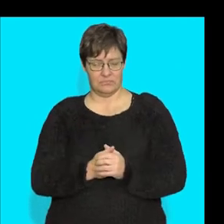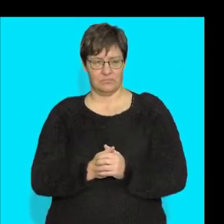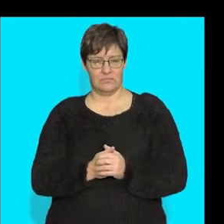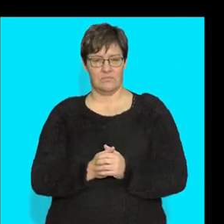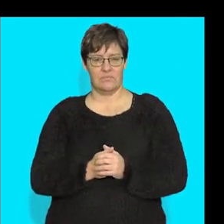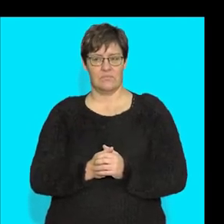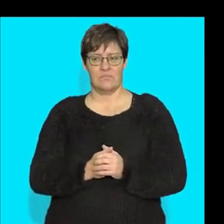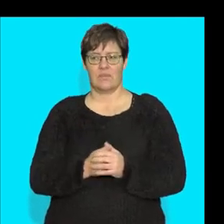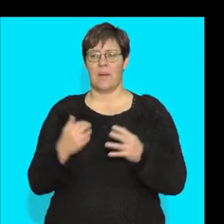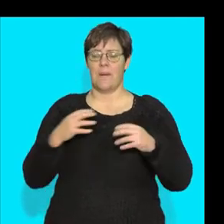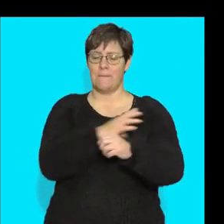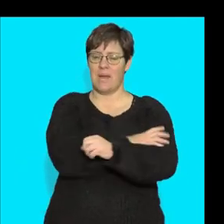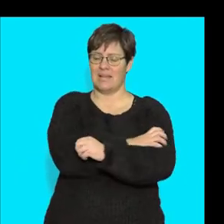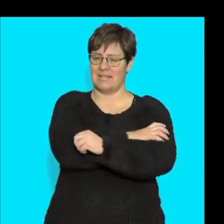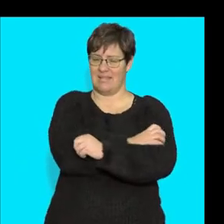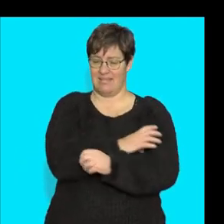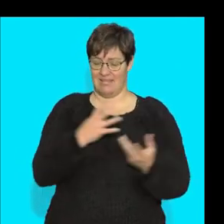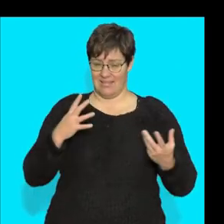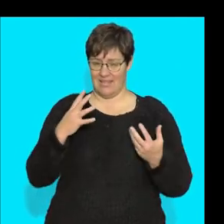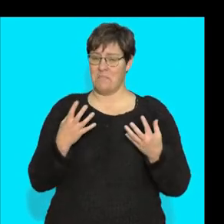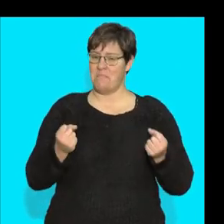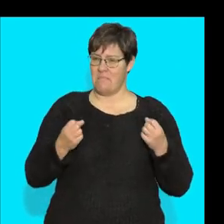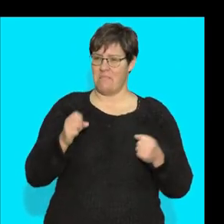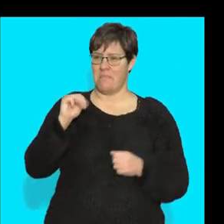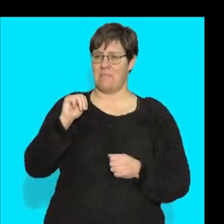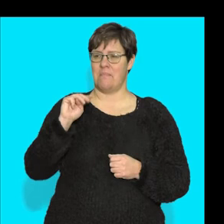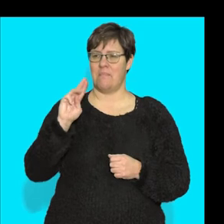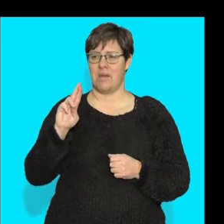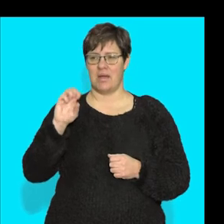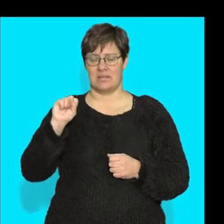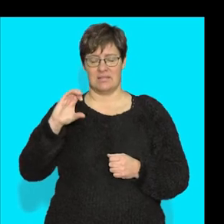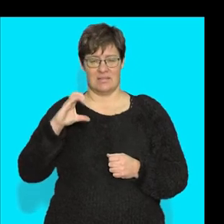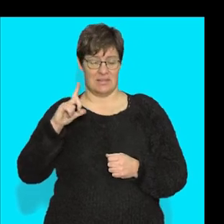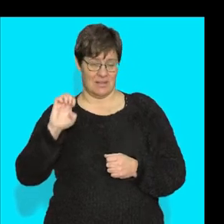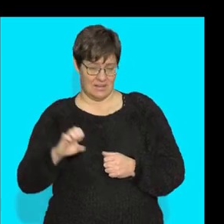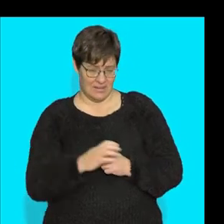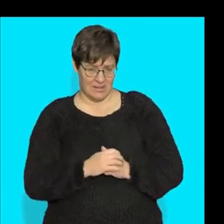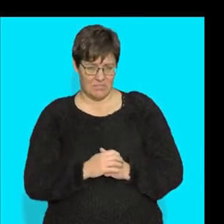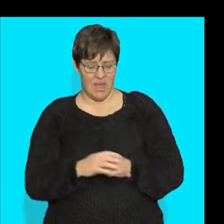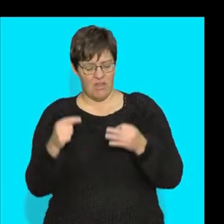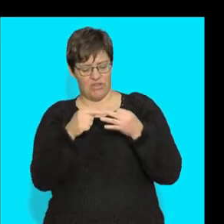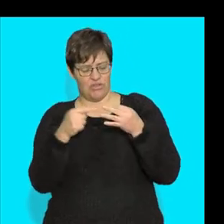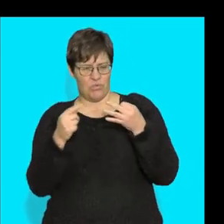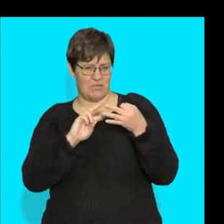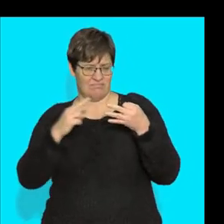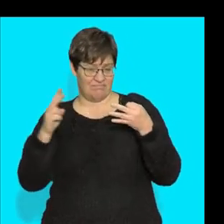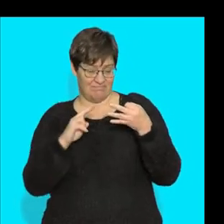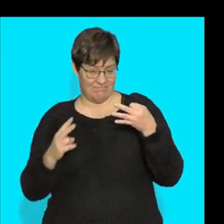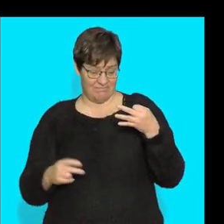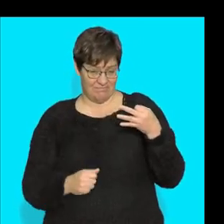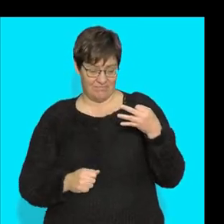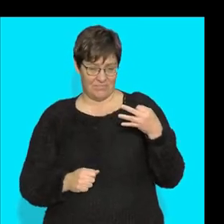to look at is muscle tissue. And we get three kinds of muscle tissue.